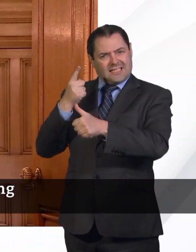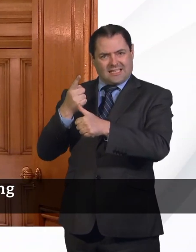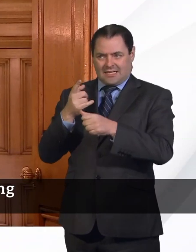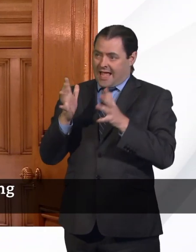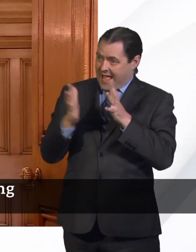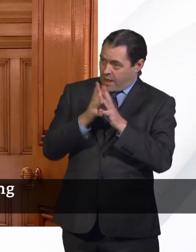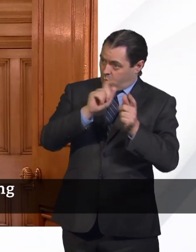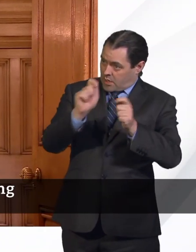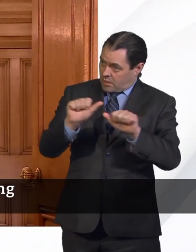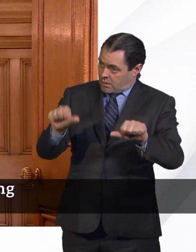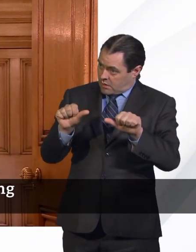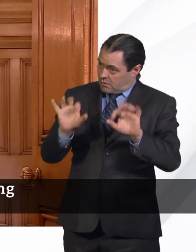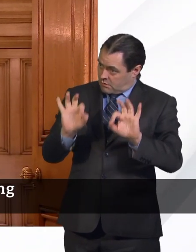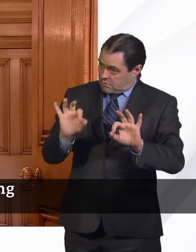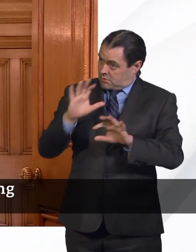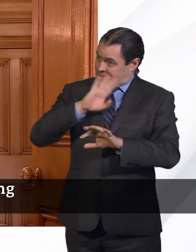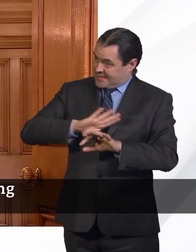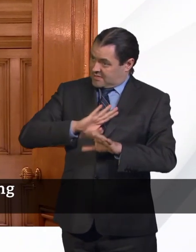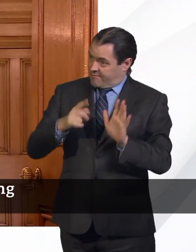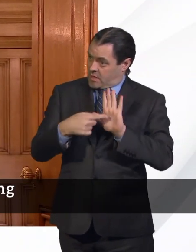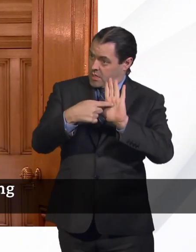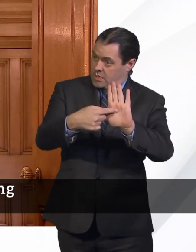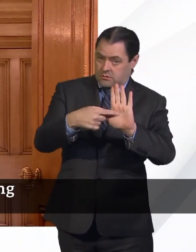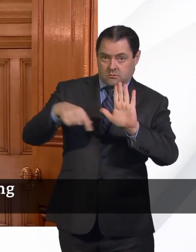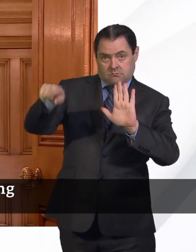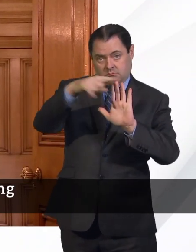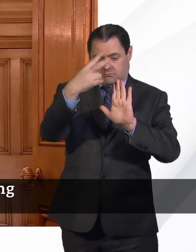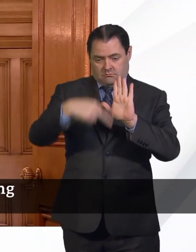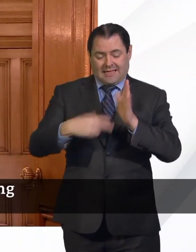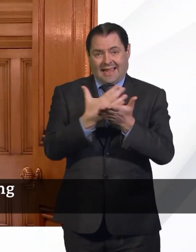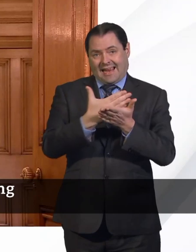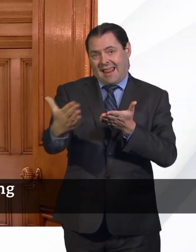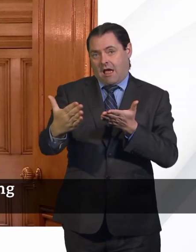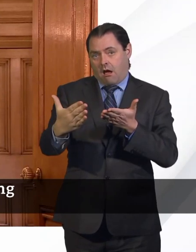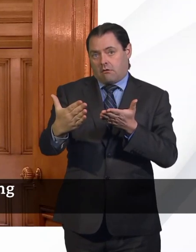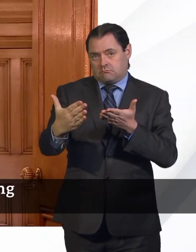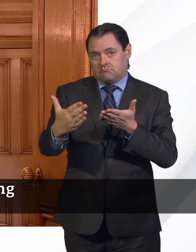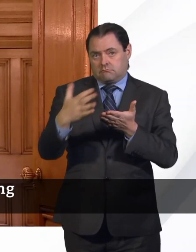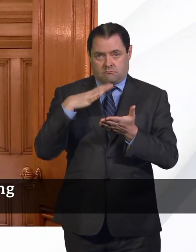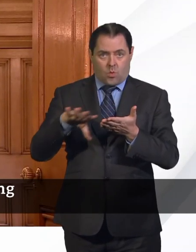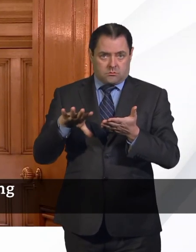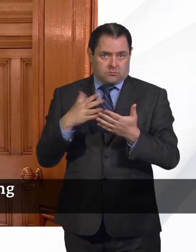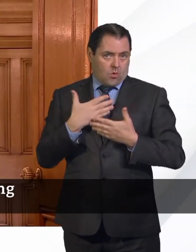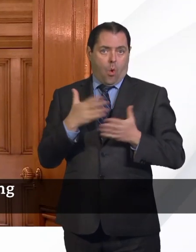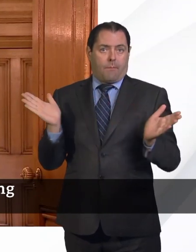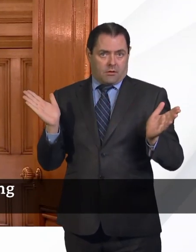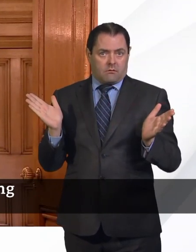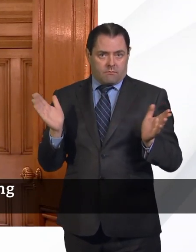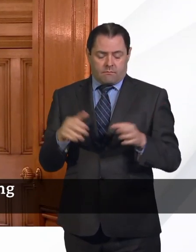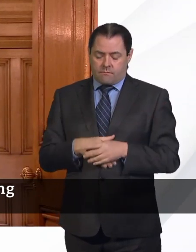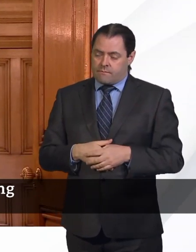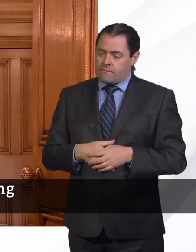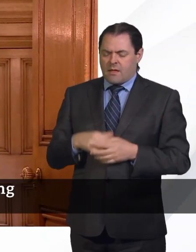statistics in a way that they're happy with and to make sure that we're as transparent as possible. I spoke to